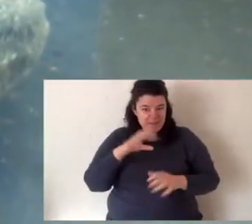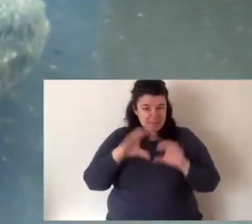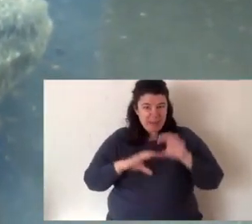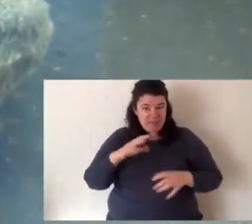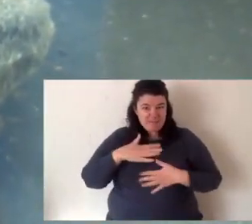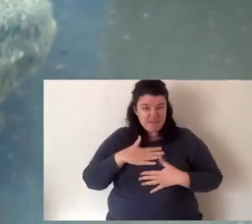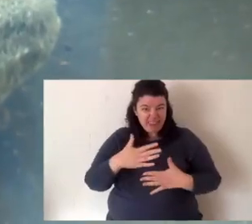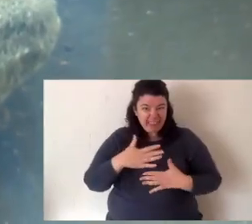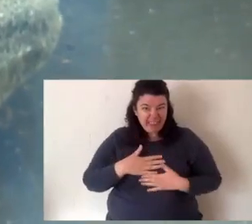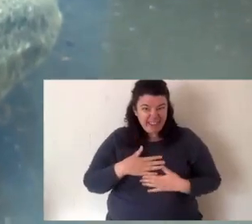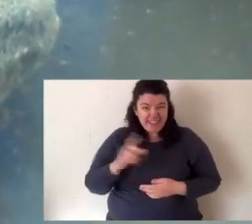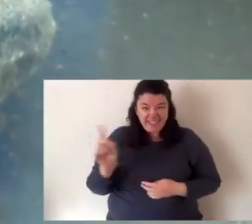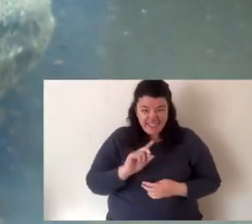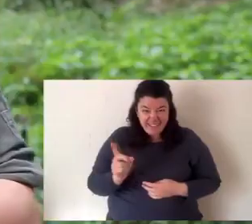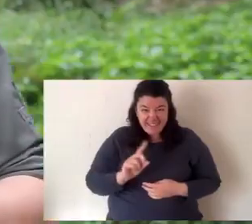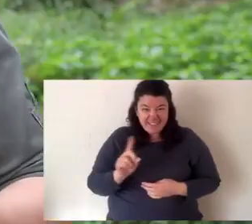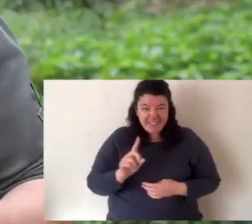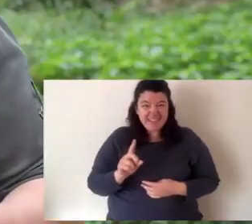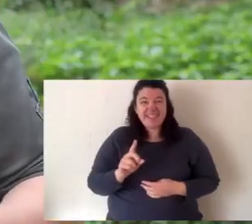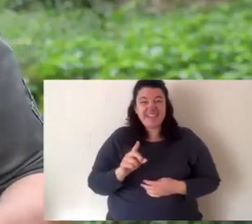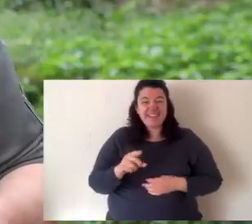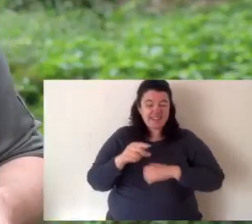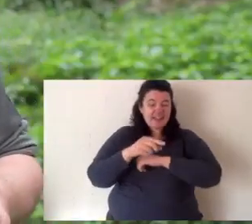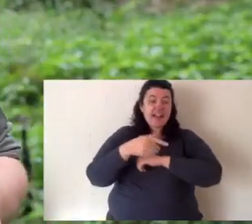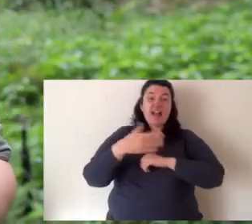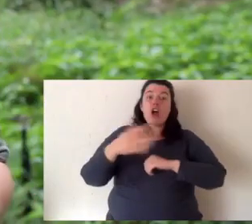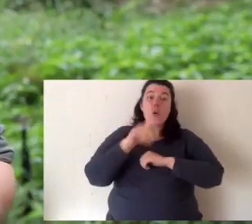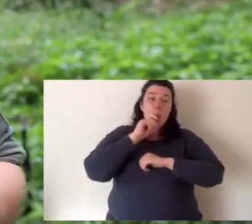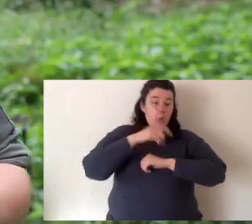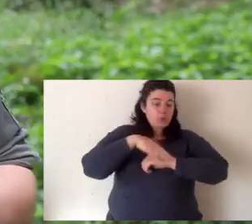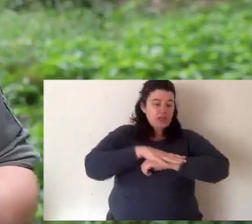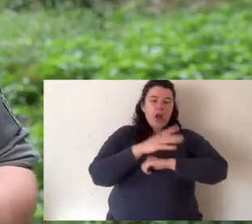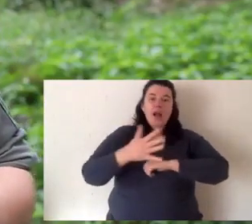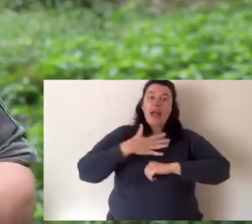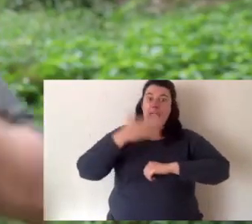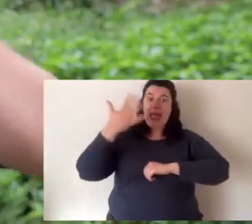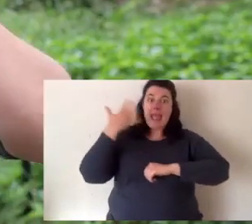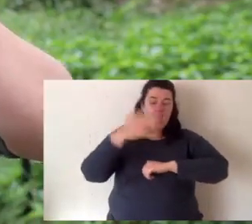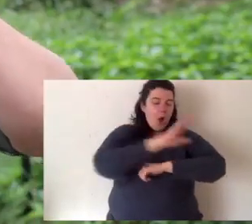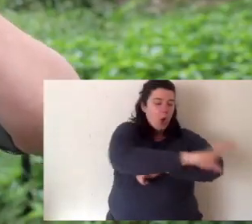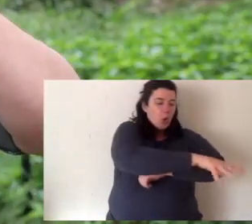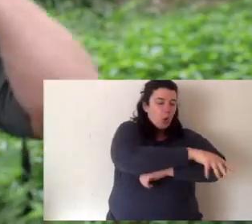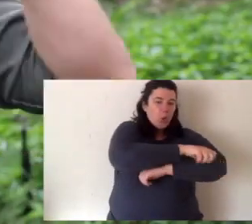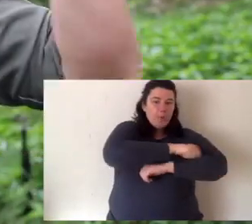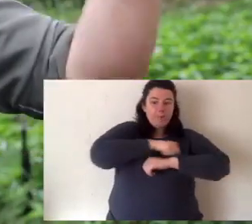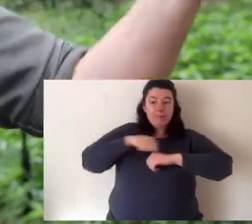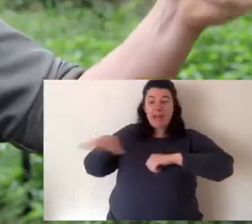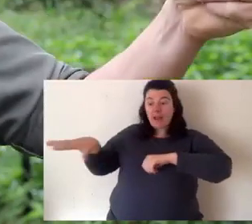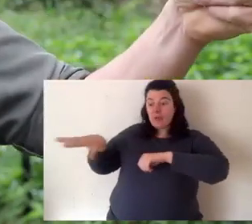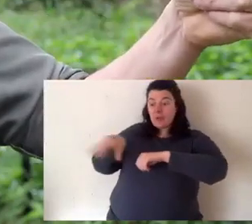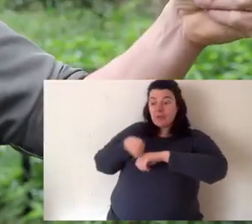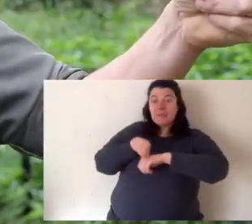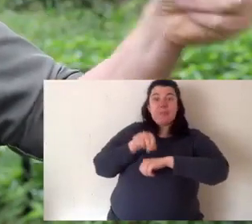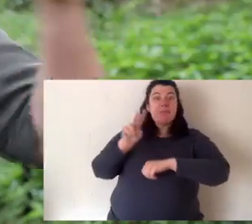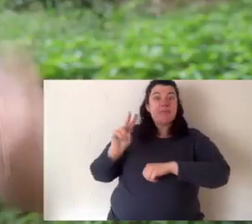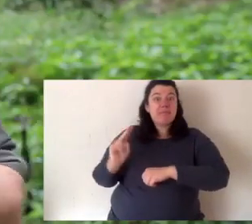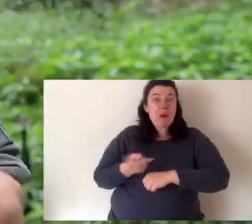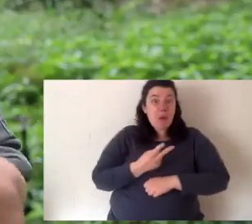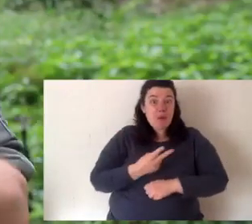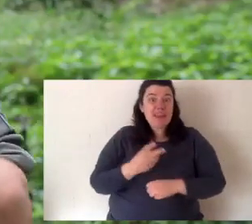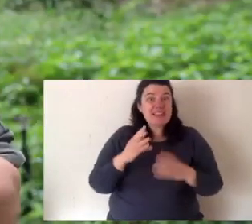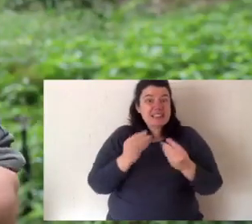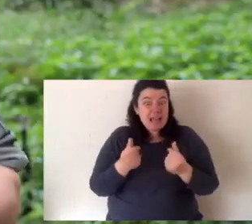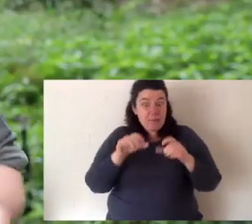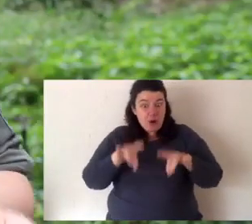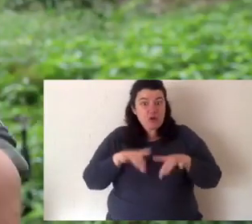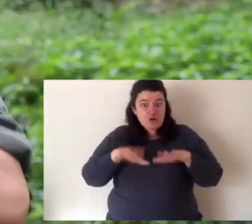really are. What happens is they actually extract oxygen from the water, as well as breathe air. But some